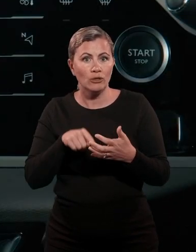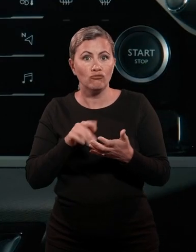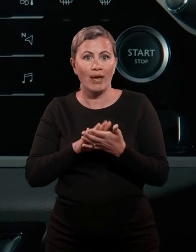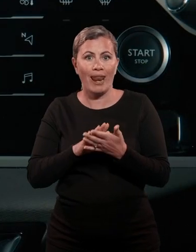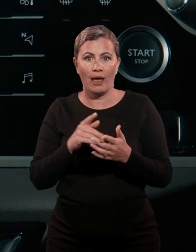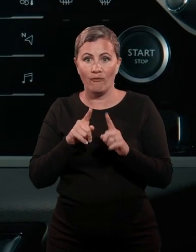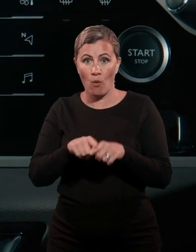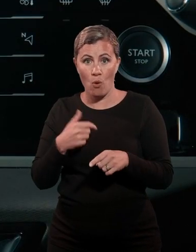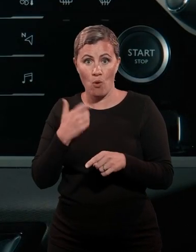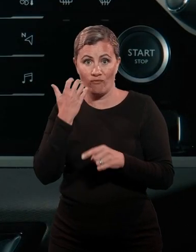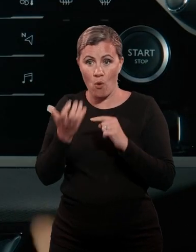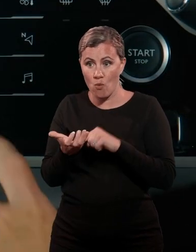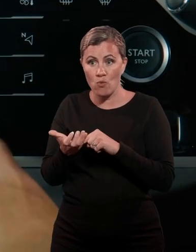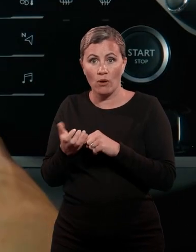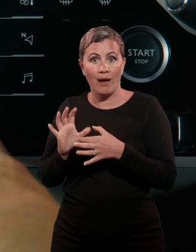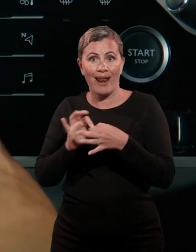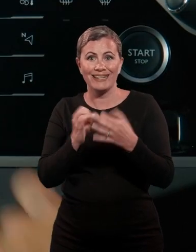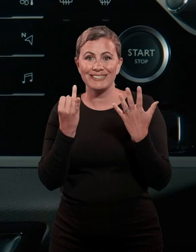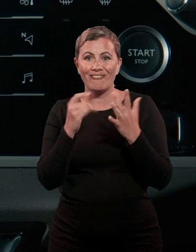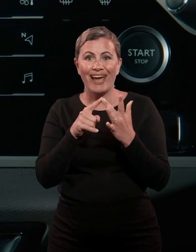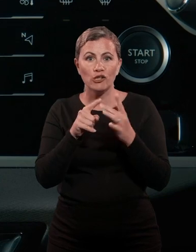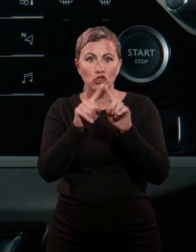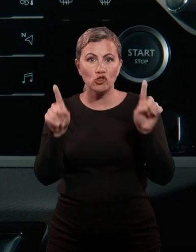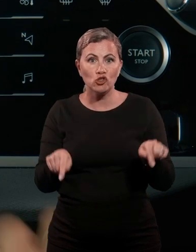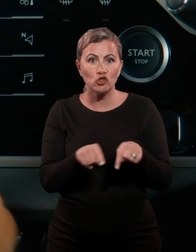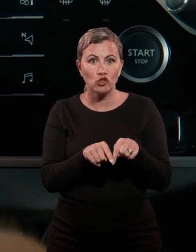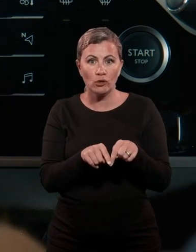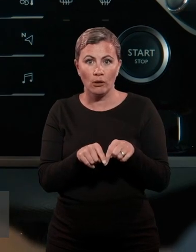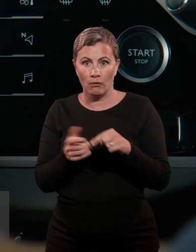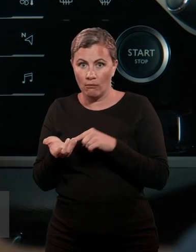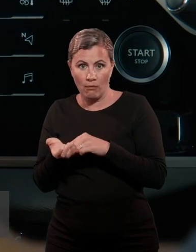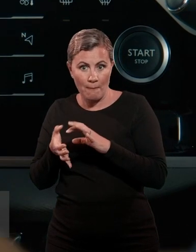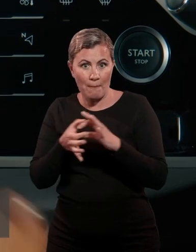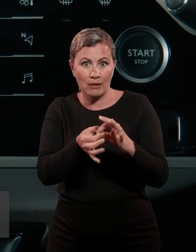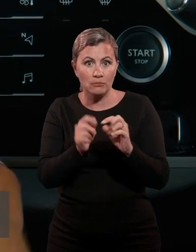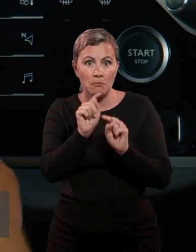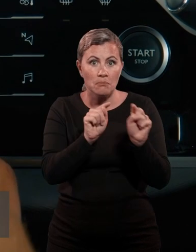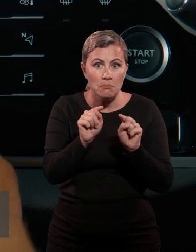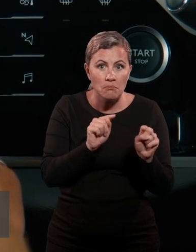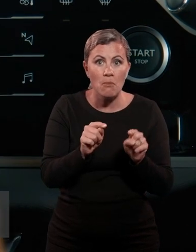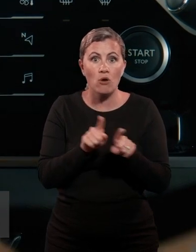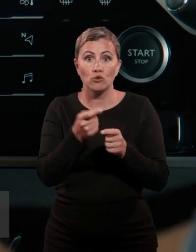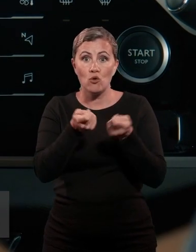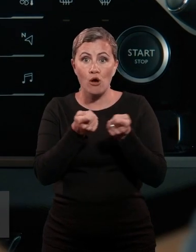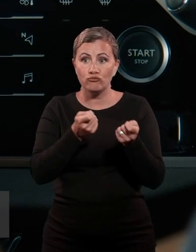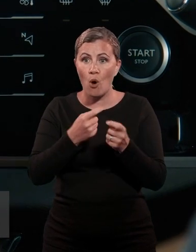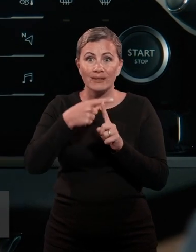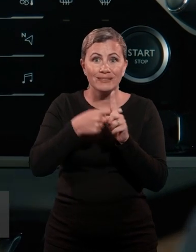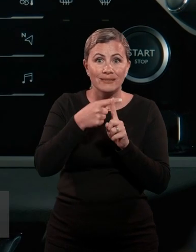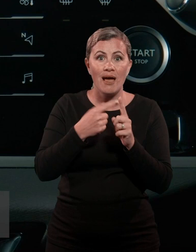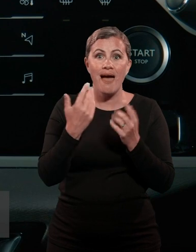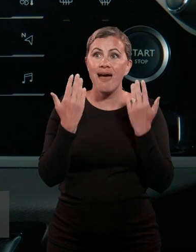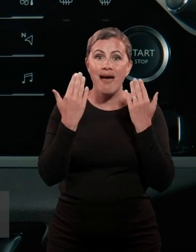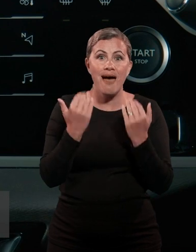screen, the 7-inch colour-capacitive touchscreen is the window into your smartphone apps, as well as where you control the dual-zone automatic air